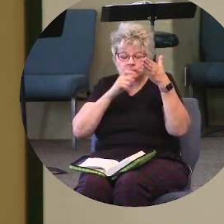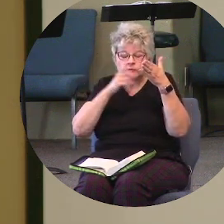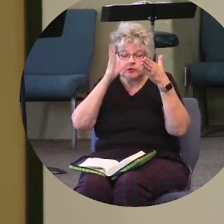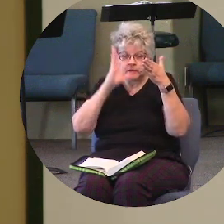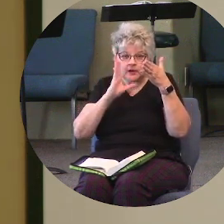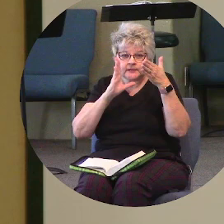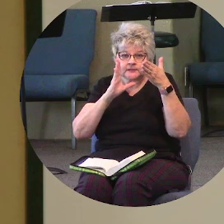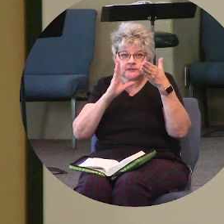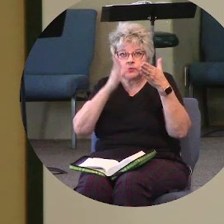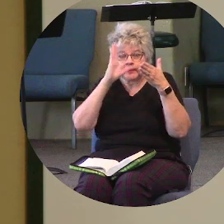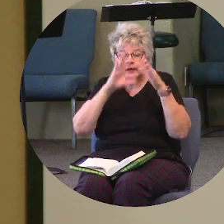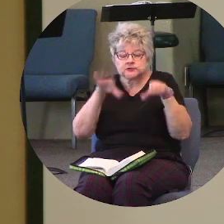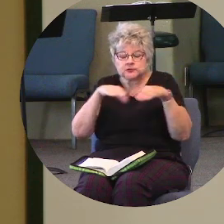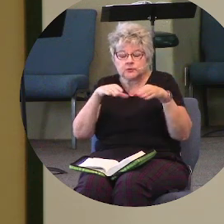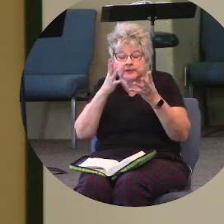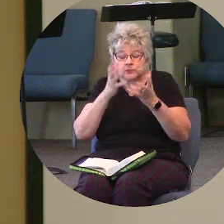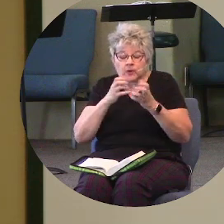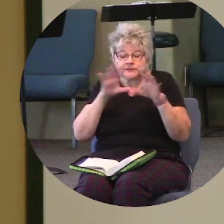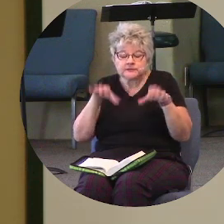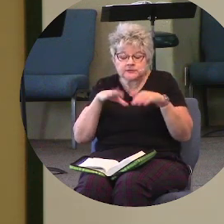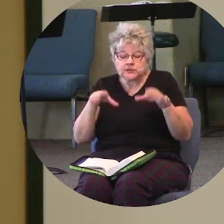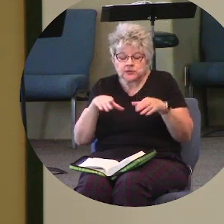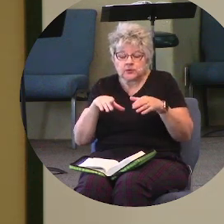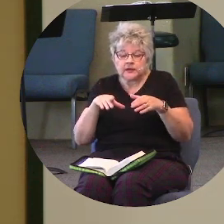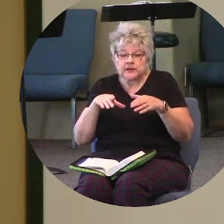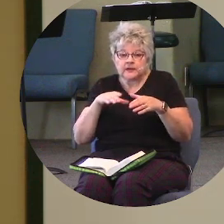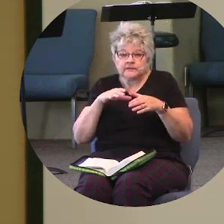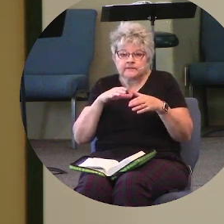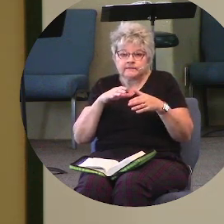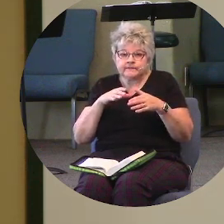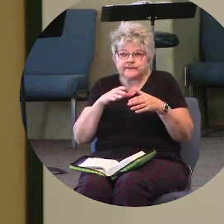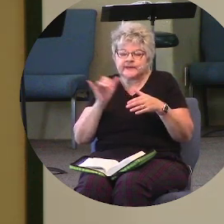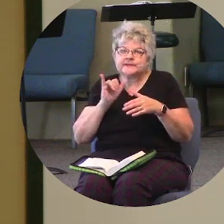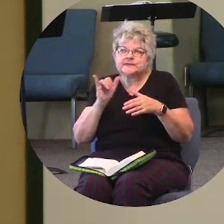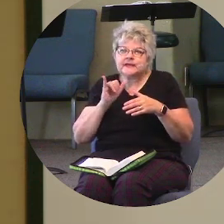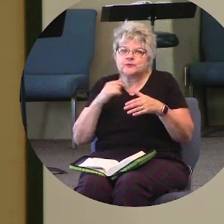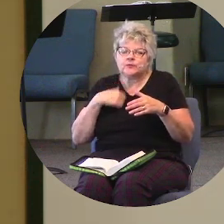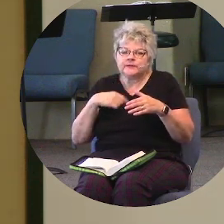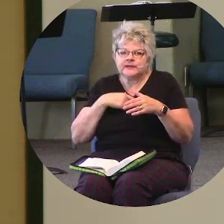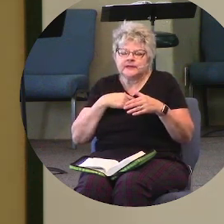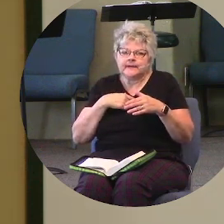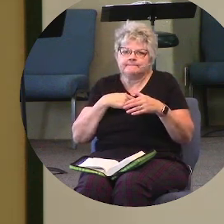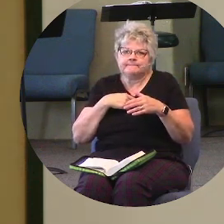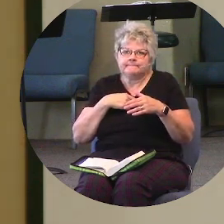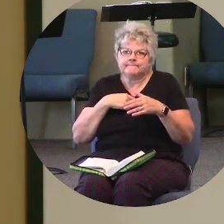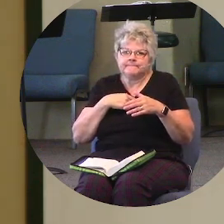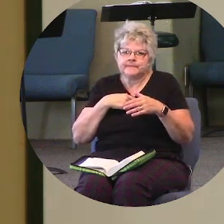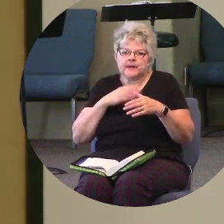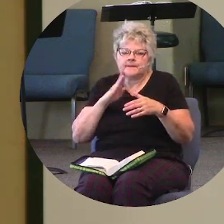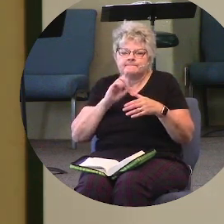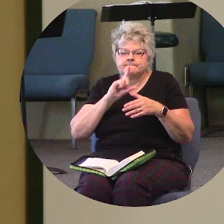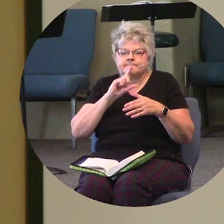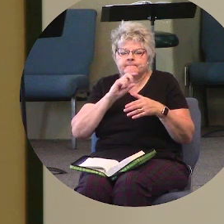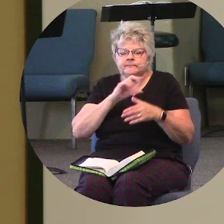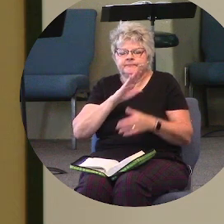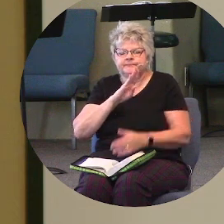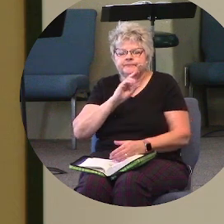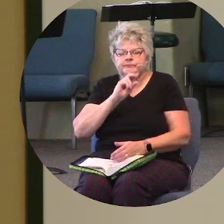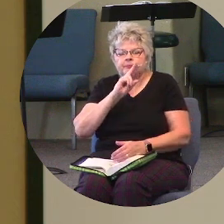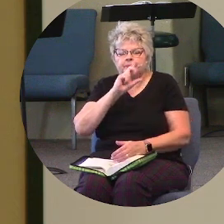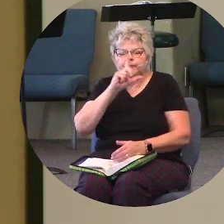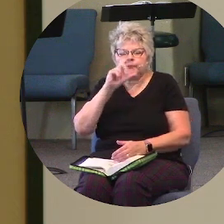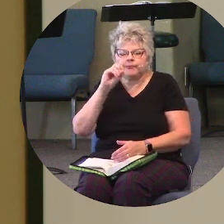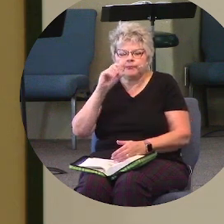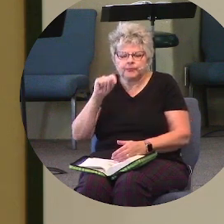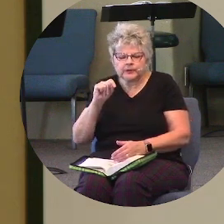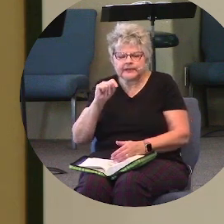God's doing and what God wants to do, that all of, it's almost like we become bulletproof. Not that things aren't going to happen